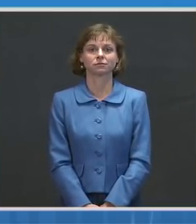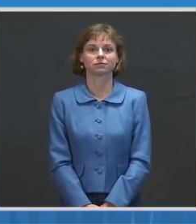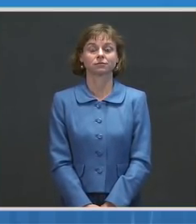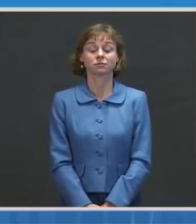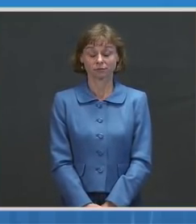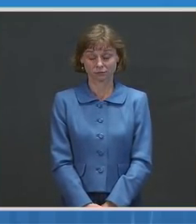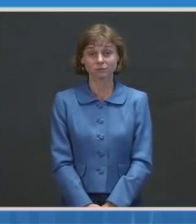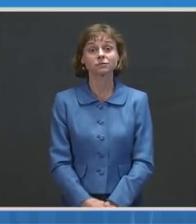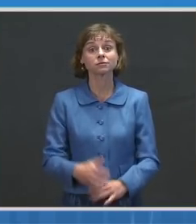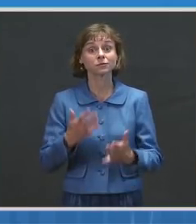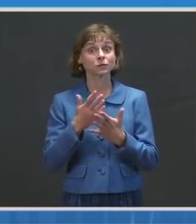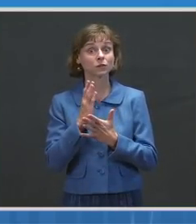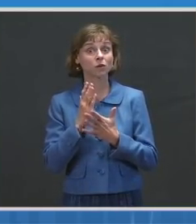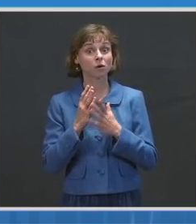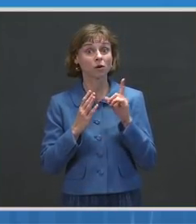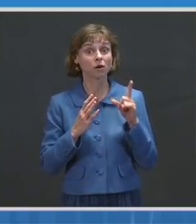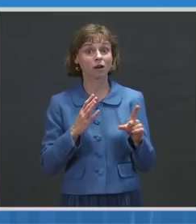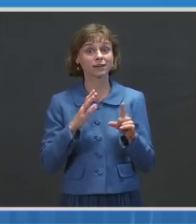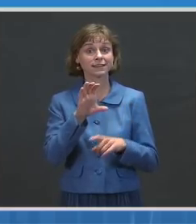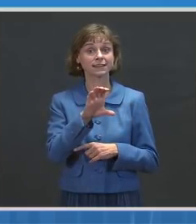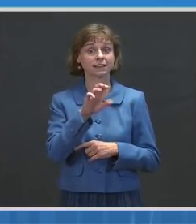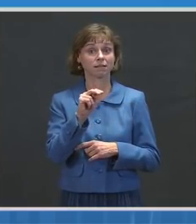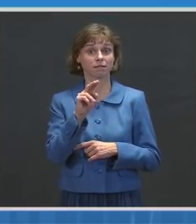All right, first, we'll go to Kaitlin Collins at CNN.